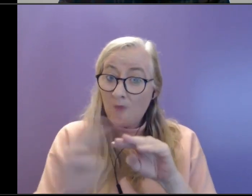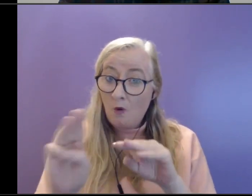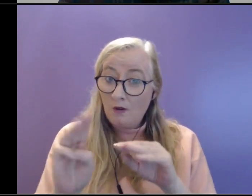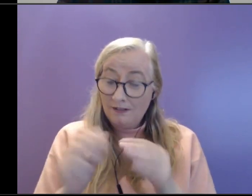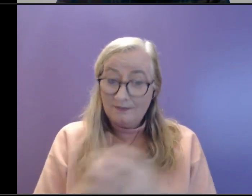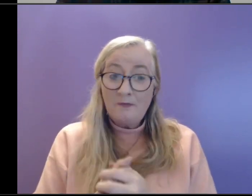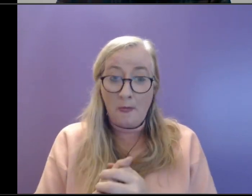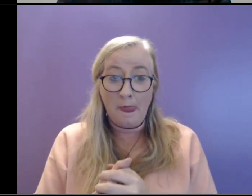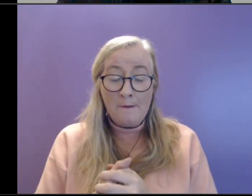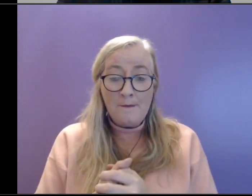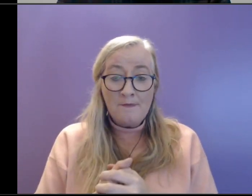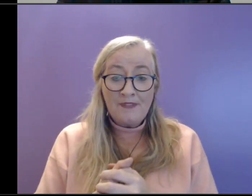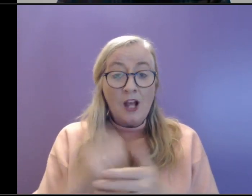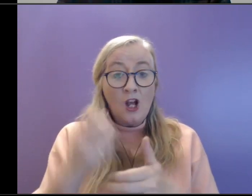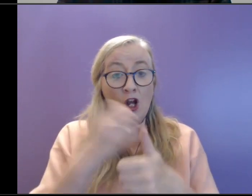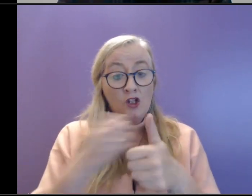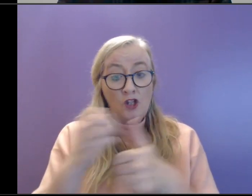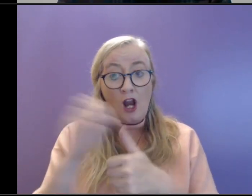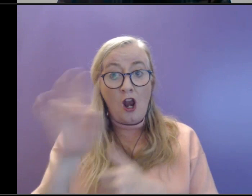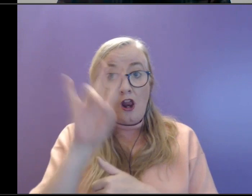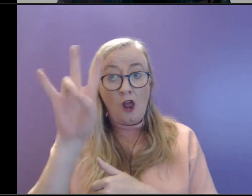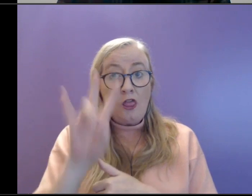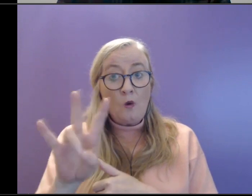We have another question come through there.